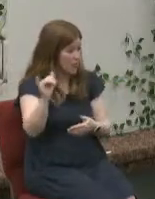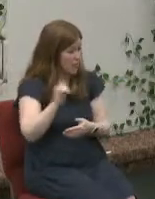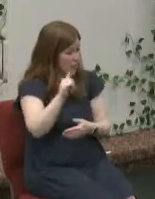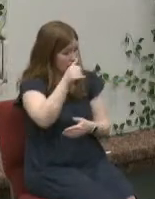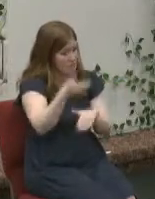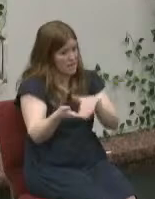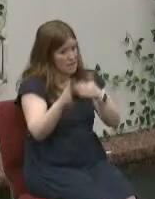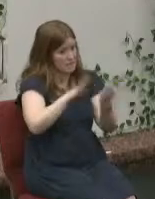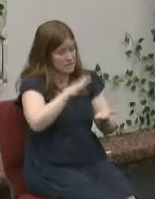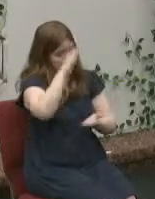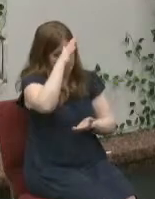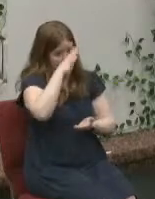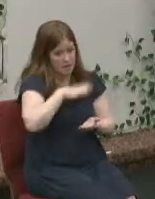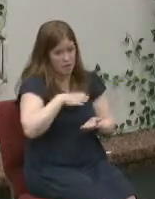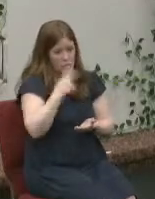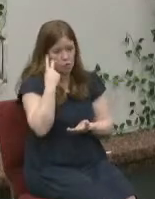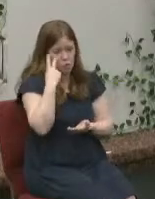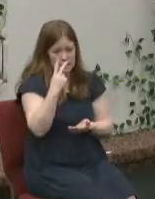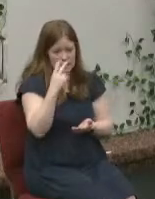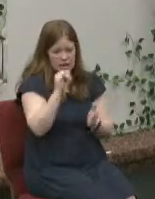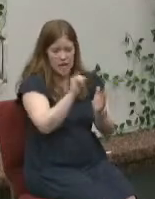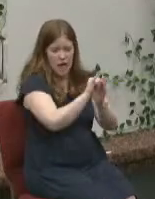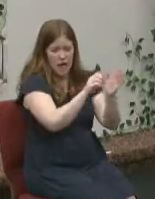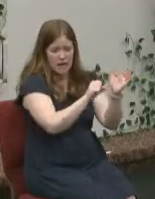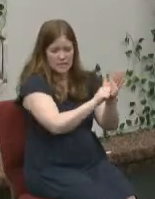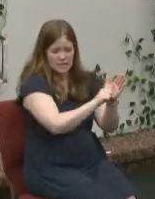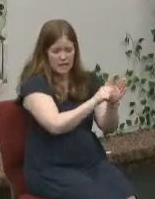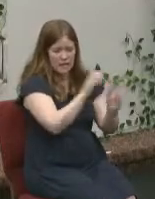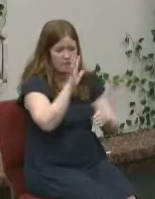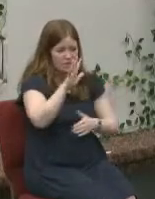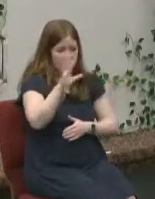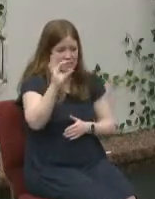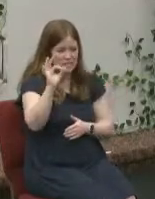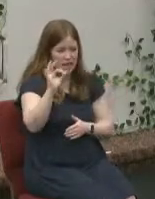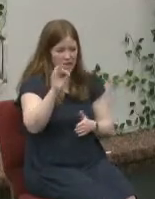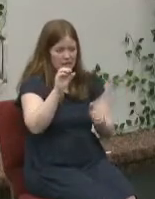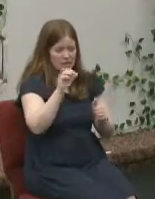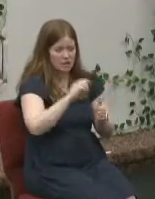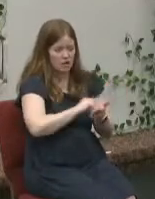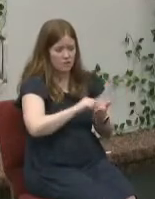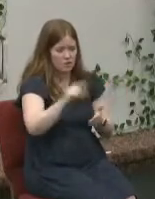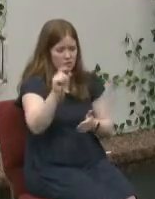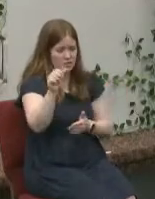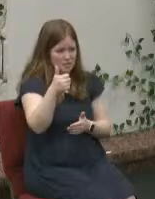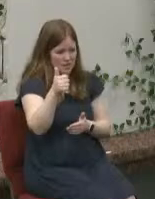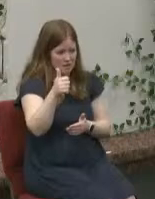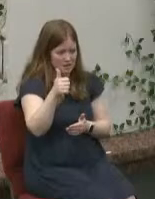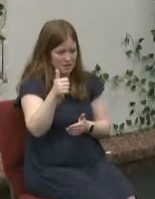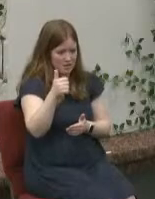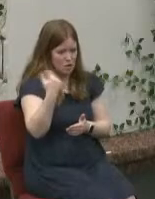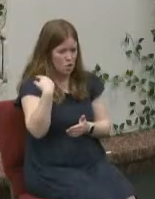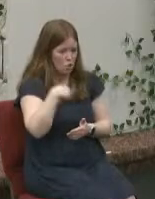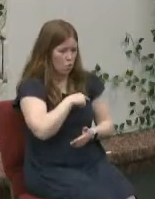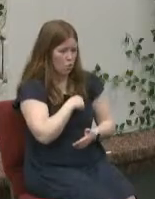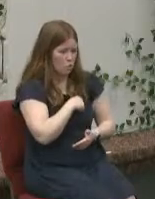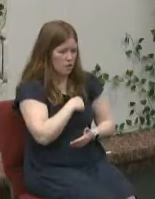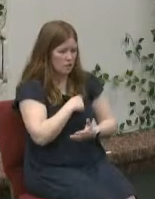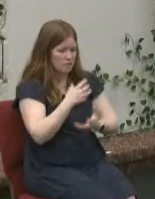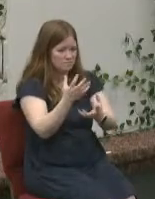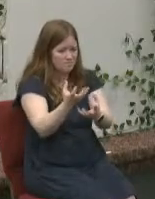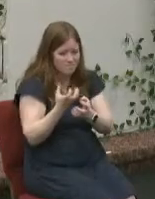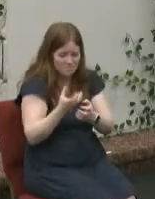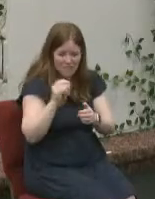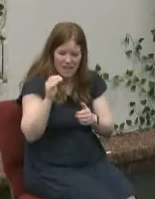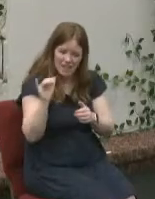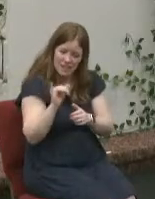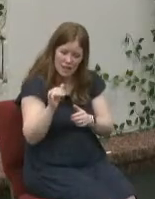isaiah 59 10 and it describes we grow up for the wall like blind we grow up like those who